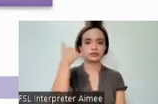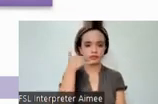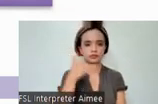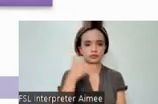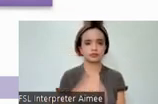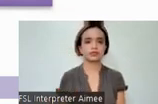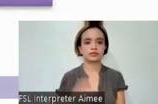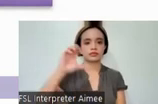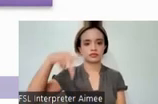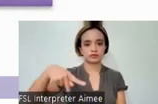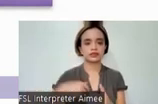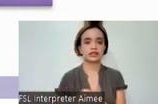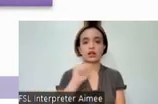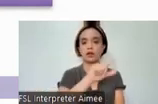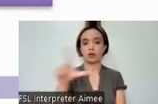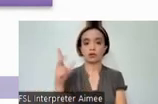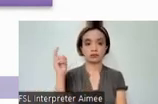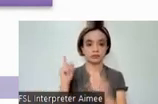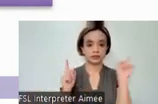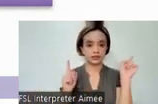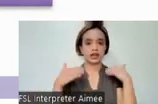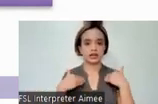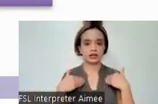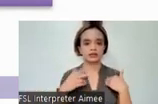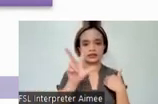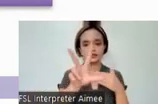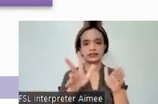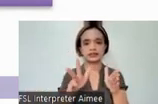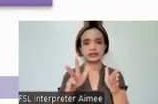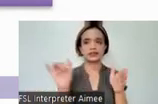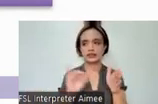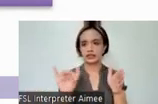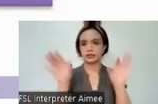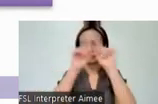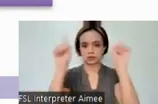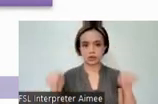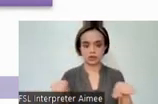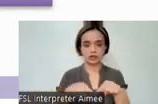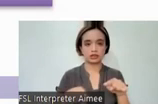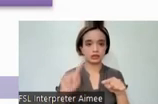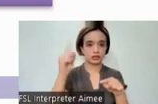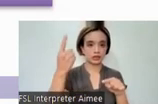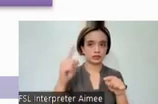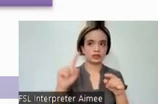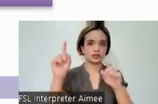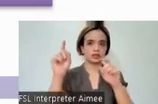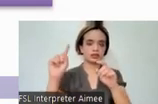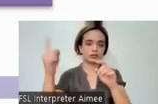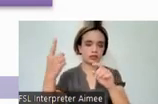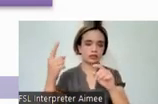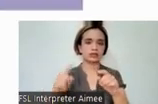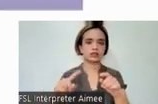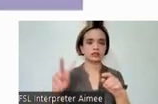Each version will have three parallel forms, which will be administered at the beginning, middle, and end of year.